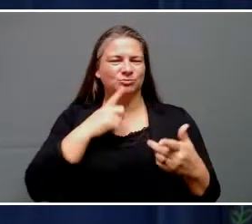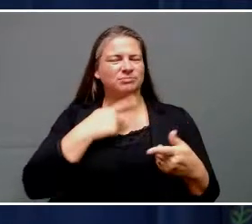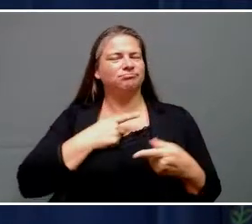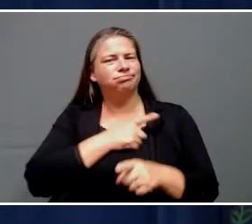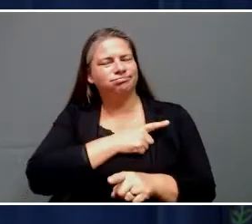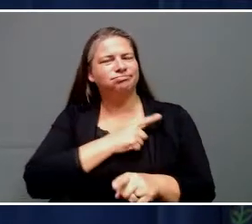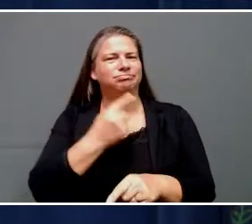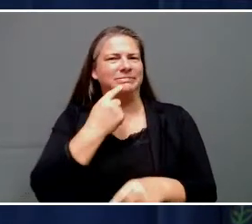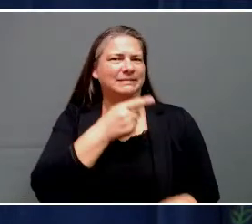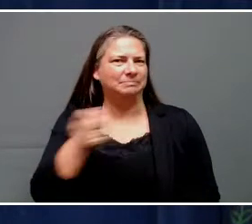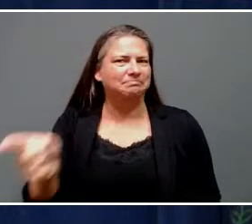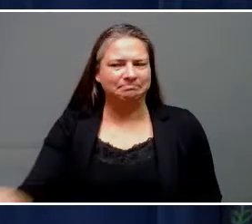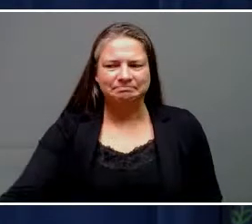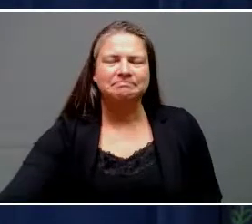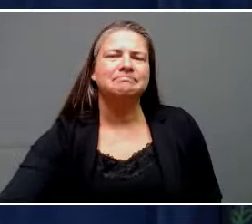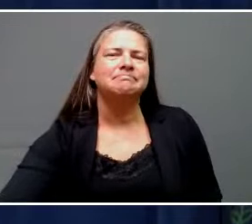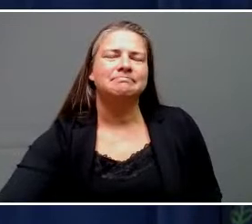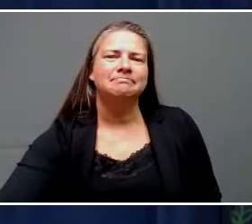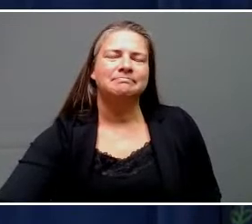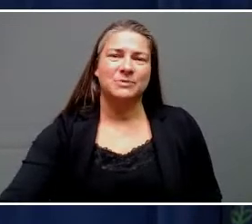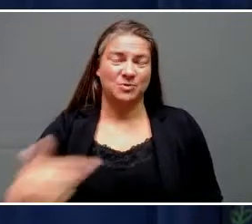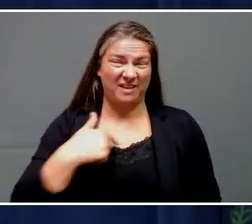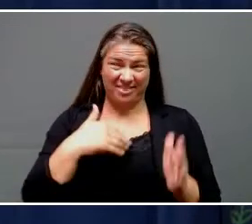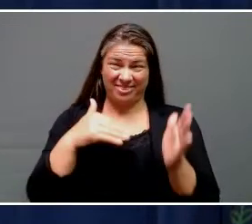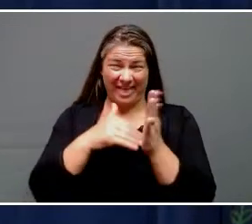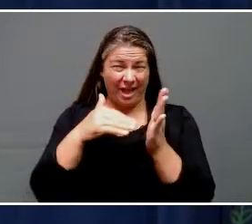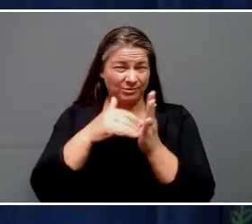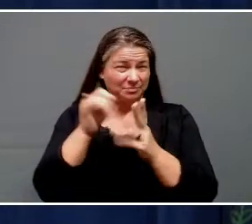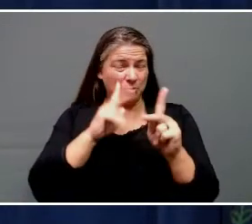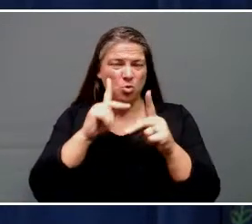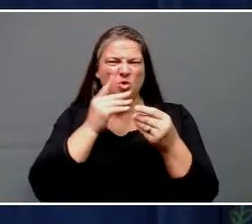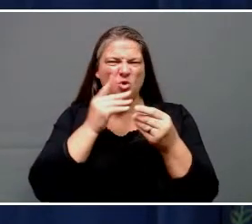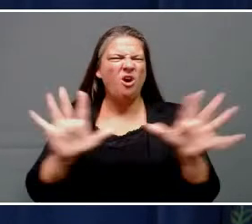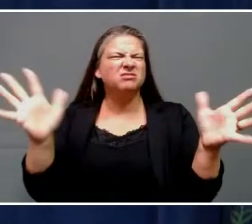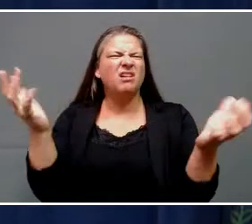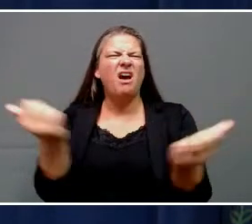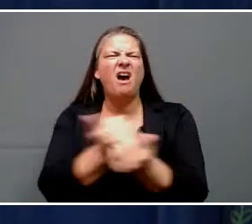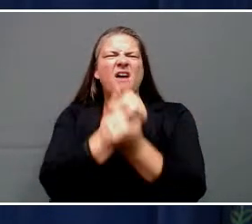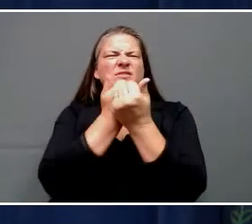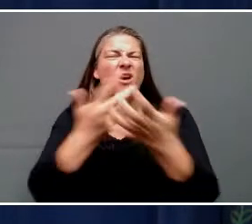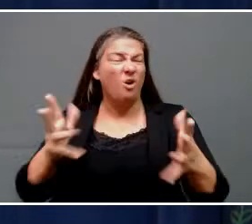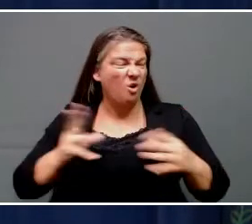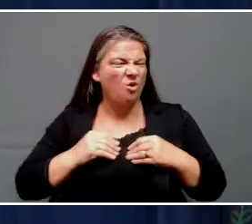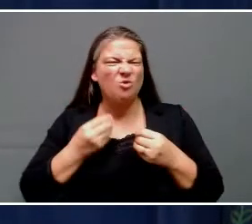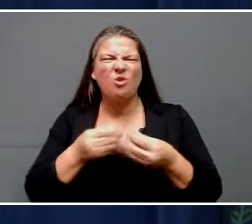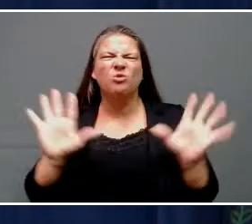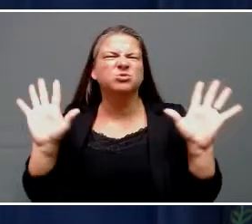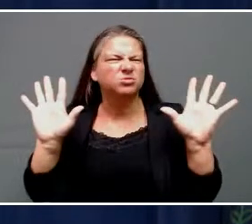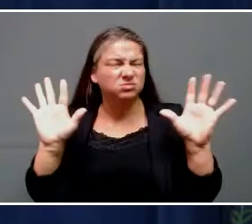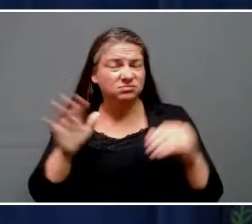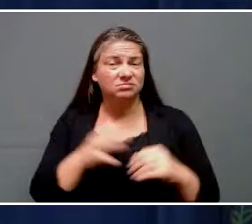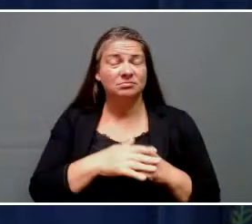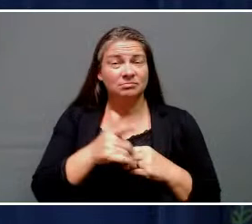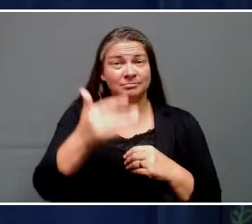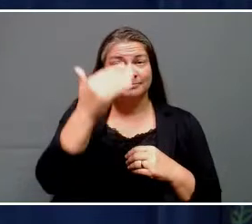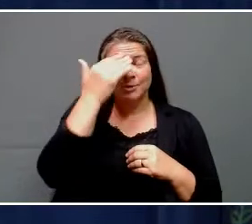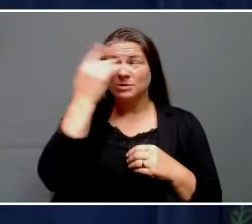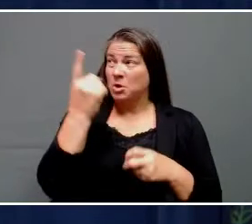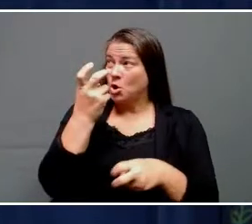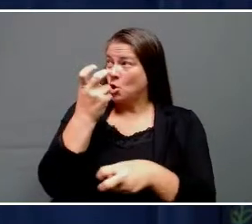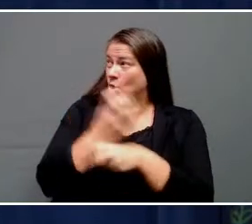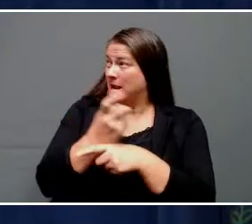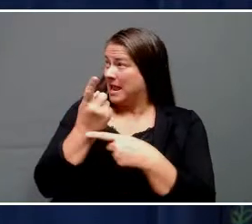We also have thousands that have lost everything. Typically, after something difficult happens, there is a phrase that people say that